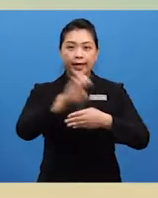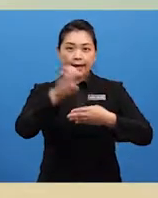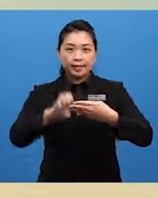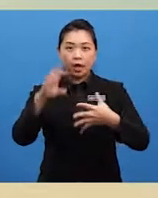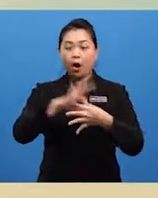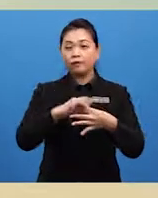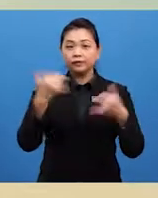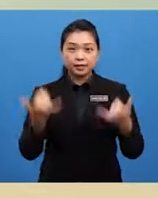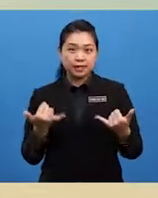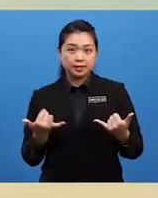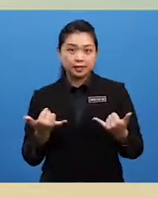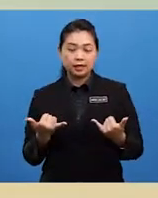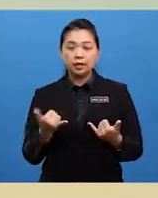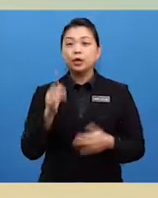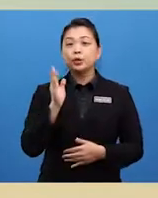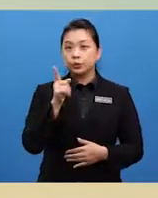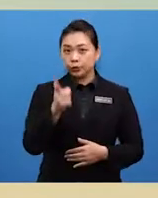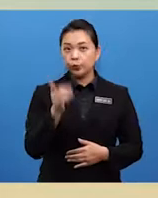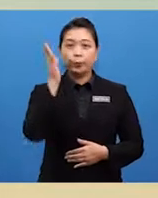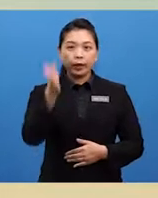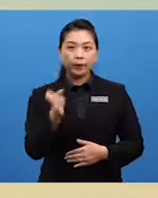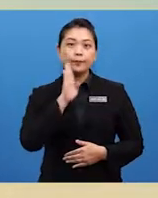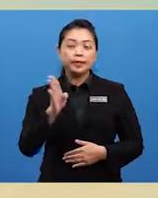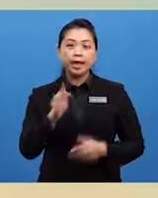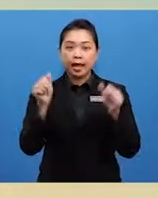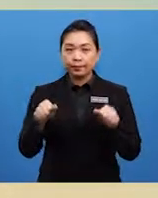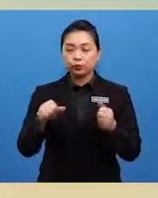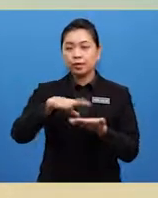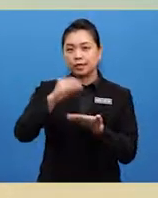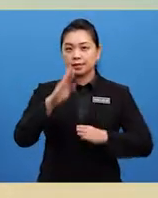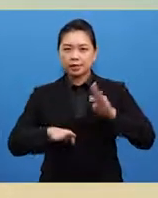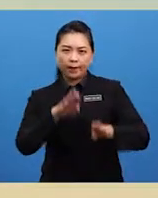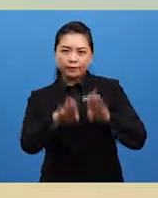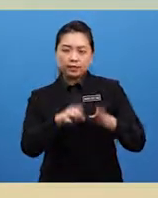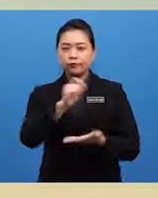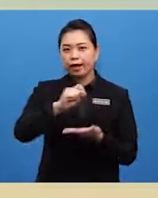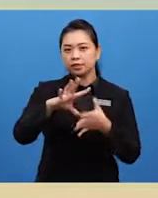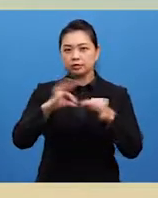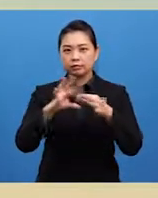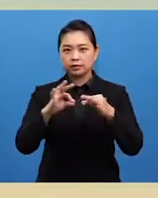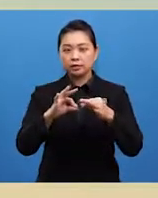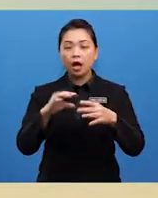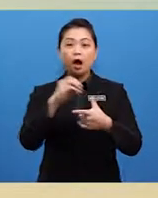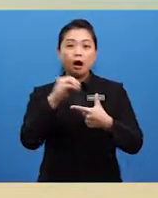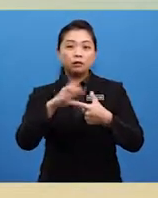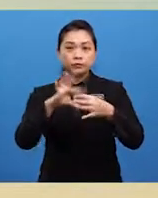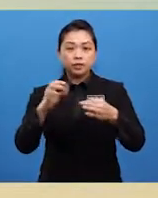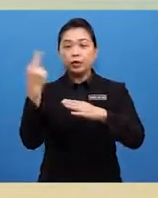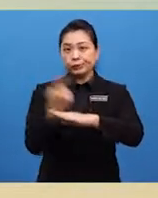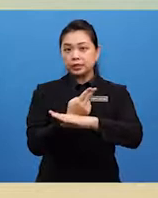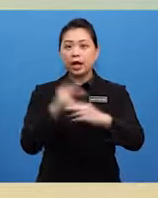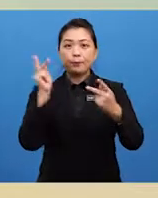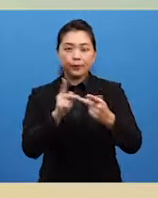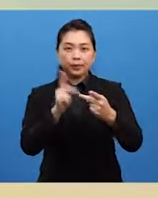this lesson, you will be able to learn the steps to write a story or narrative using